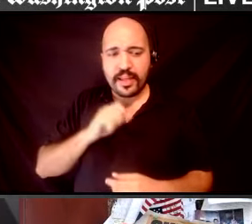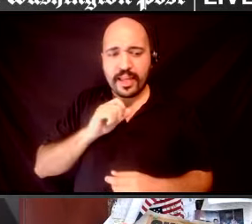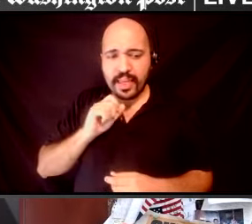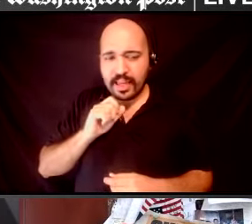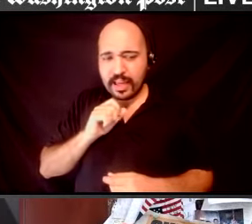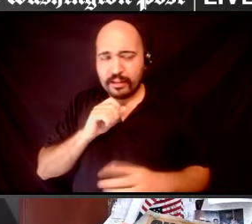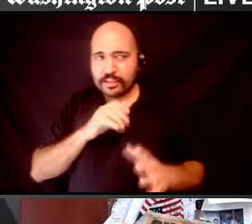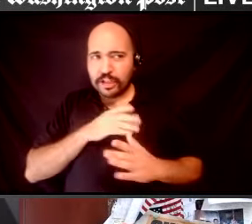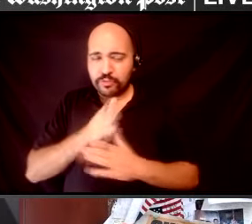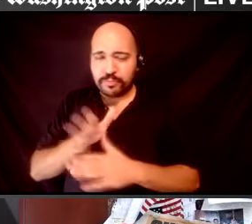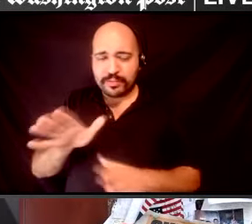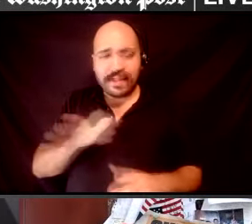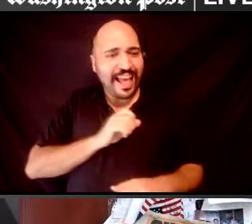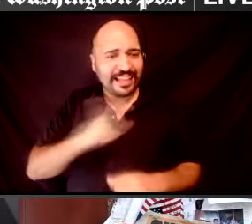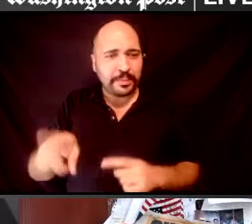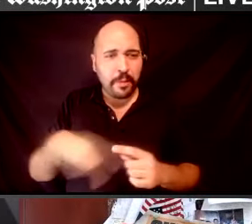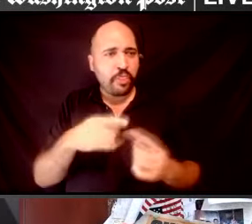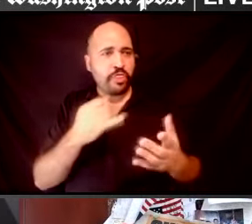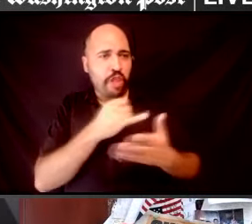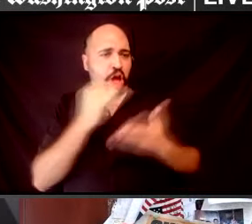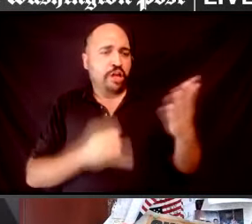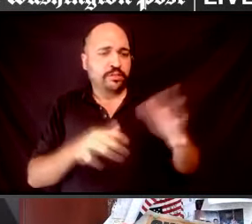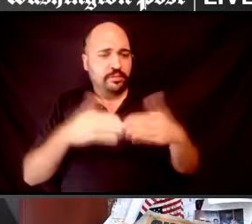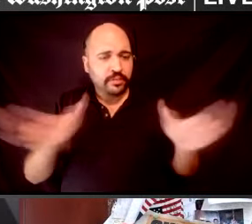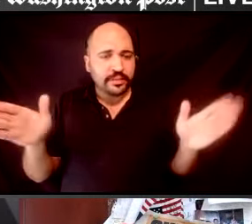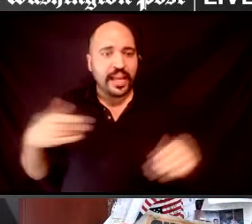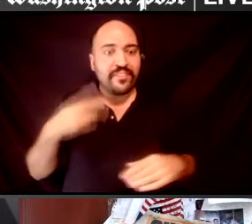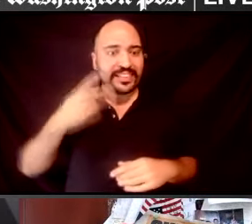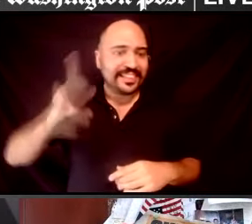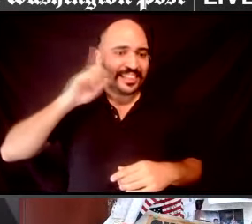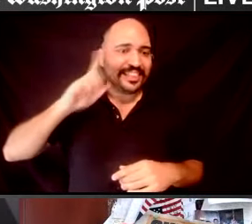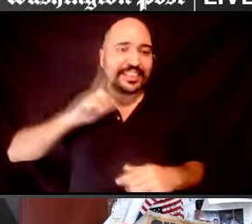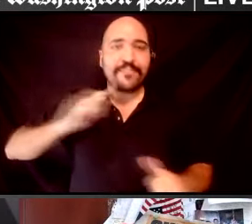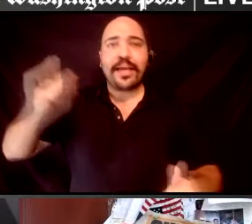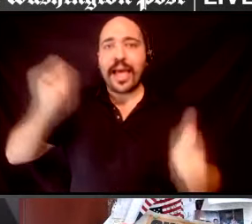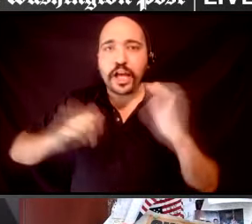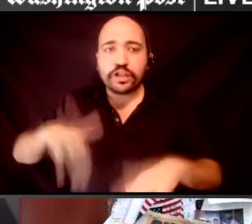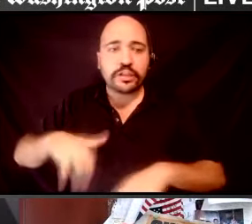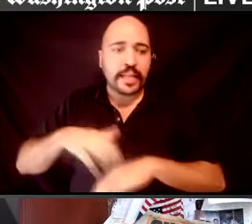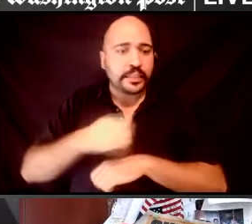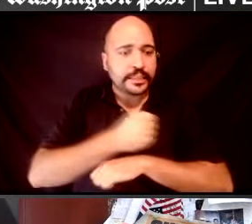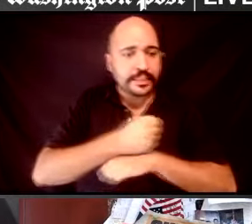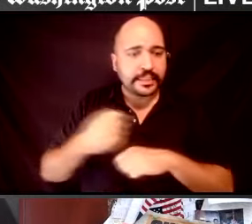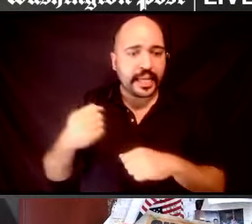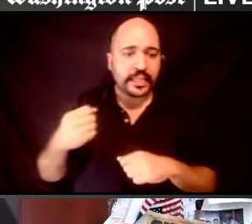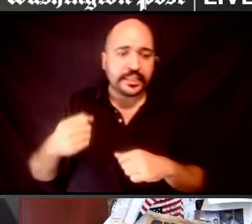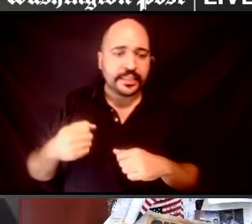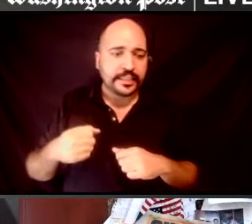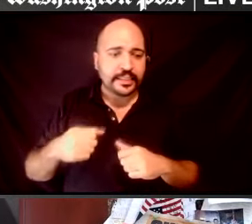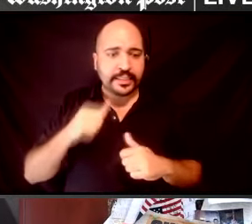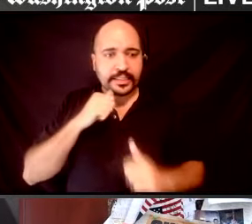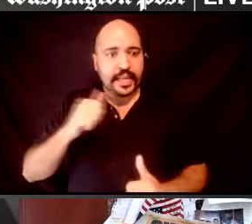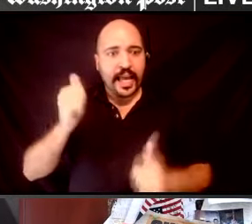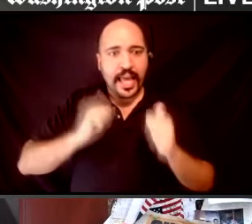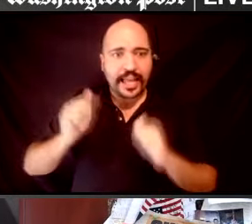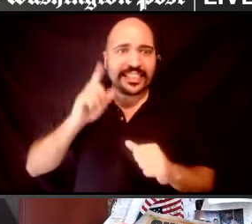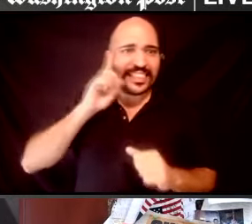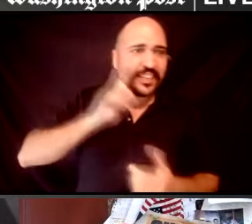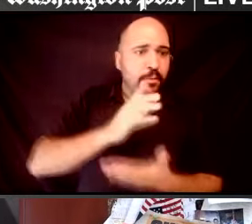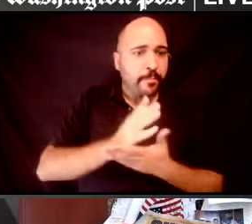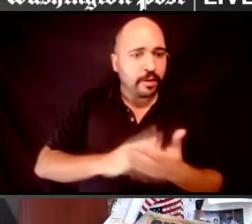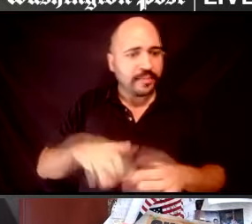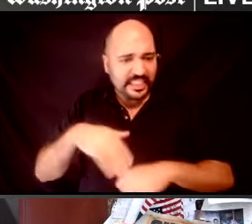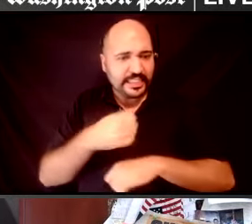arts, um, because I have seen, uh, deaf actors, for example, on stage, uh, not acting, uh, parts, but on stage.